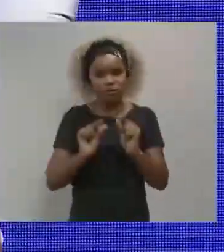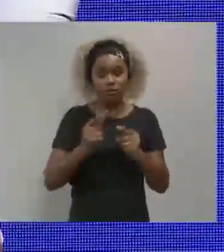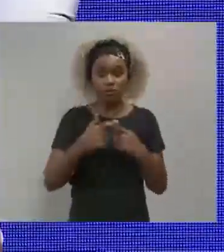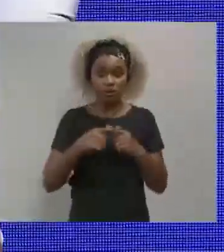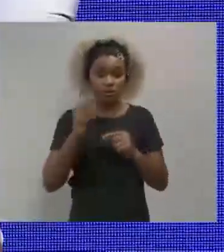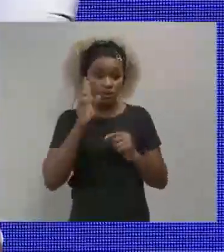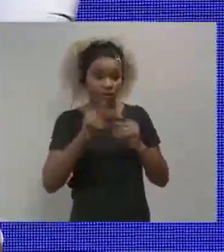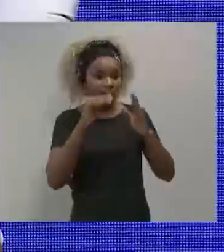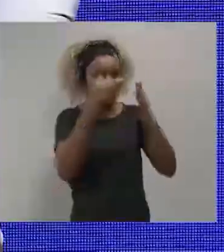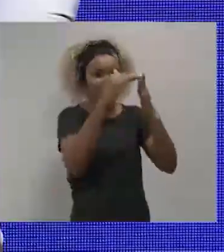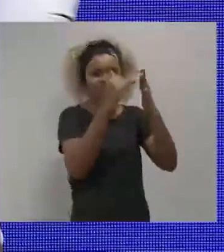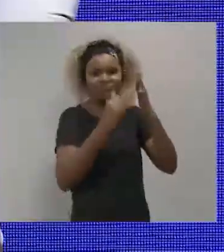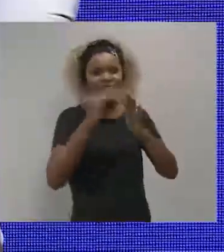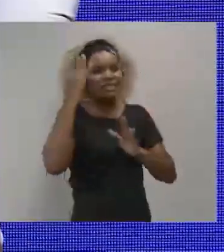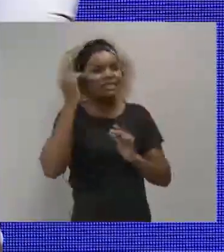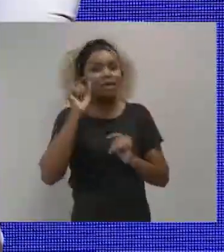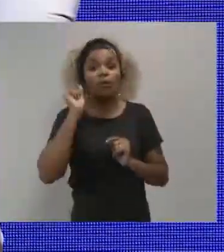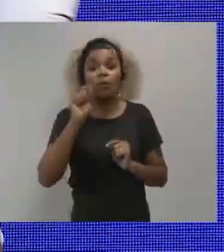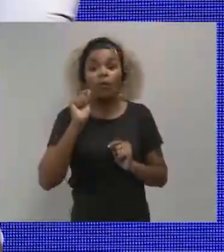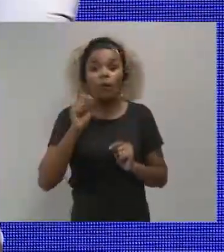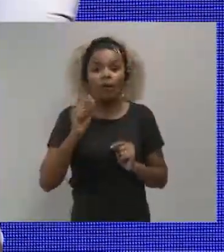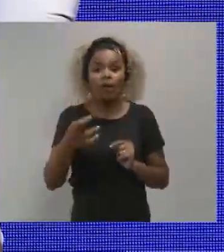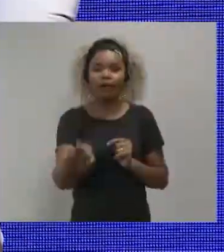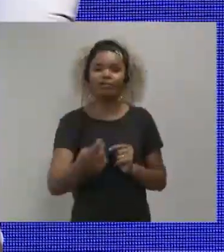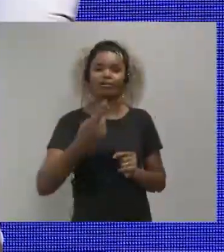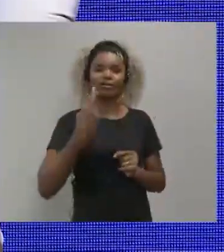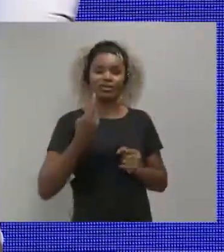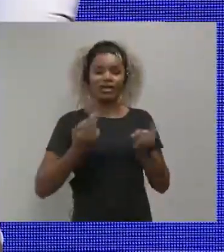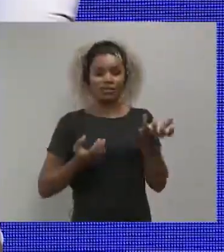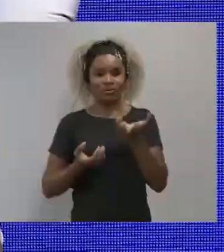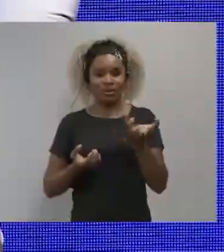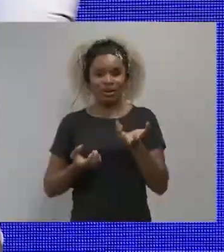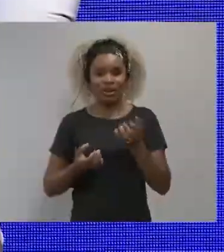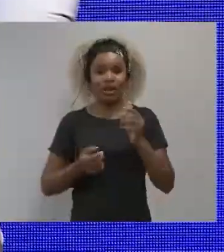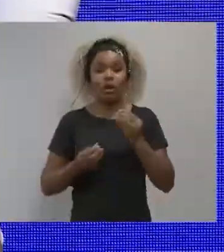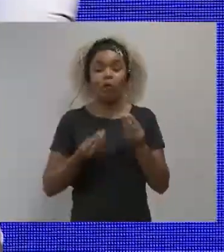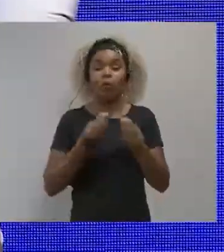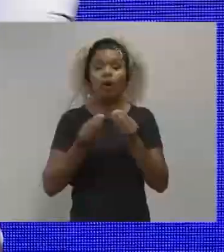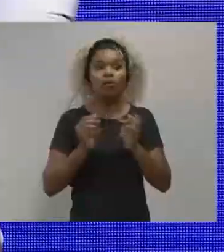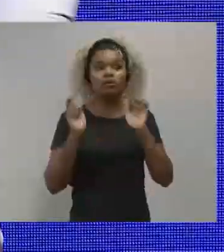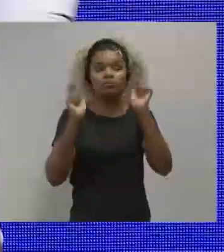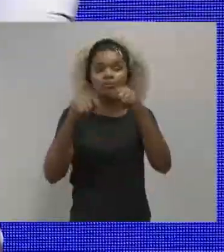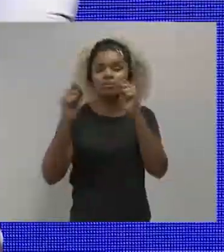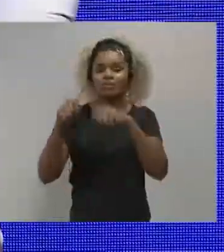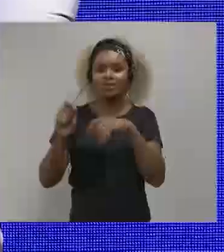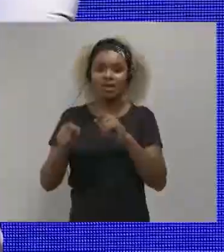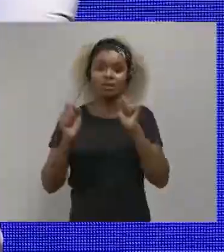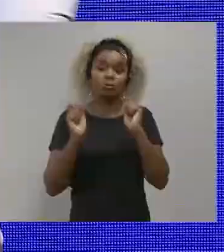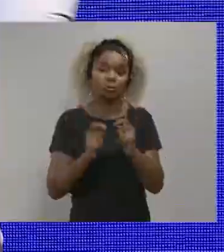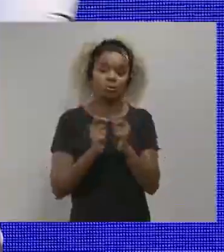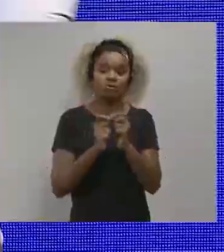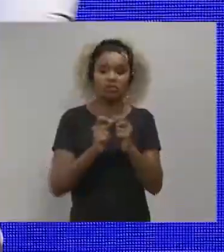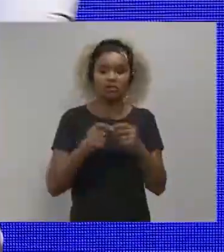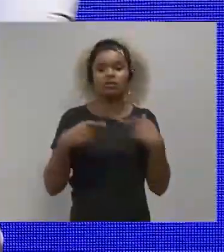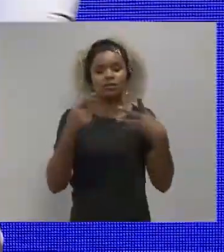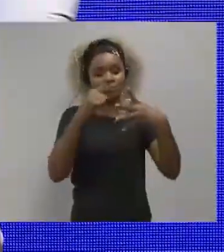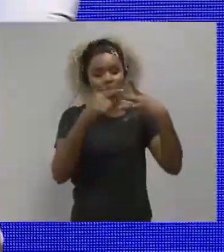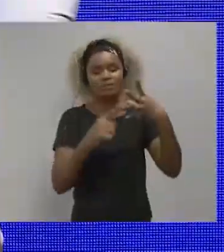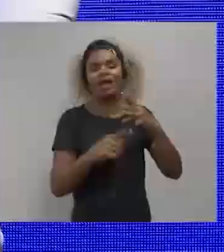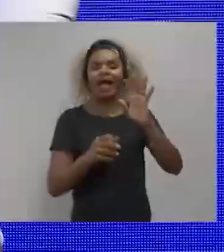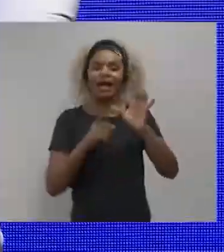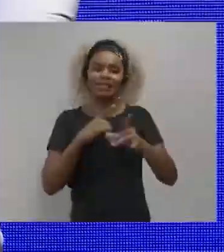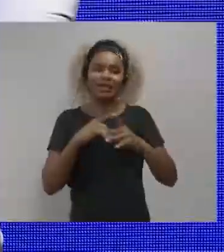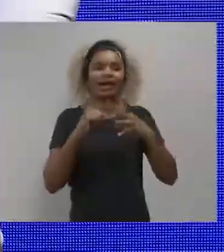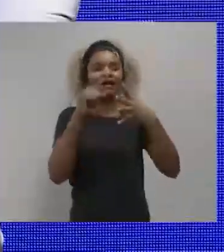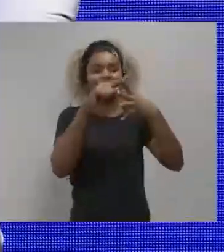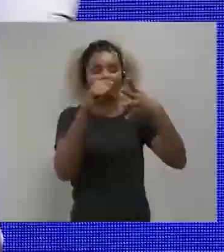gain of scale? When you start having these parameters of the results you want to reach and the possibilities you have